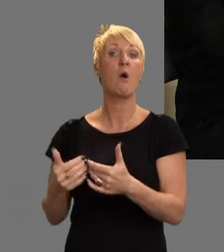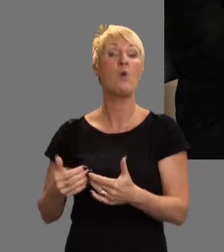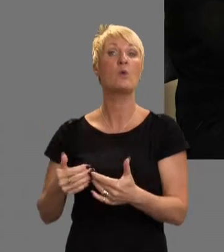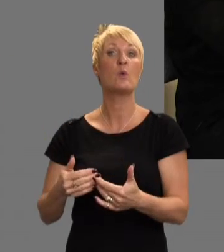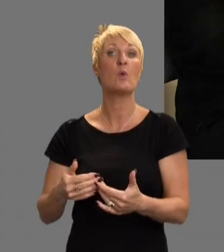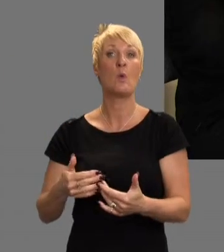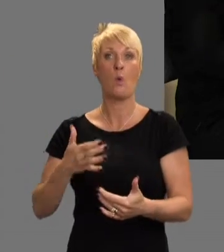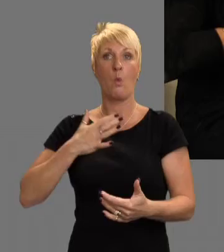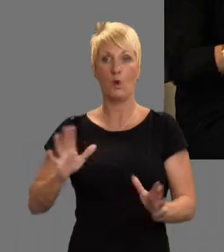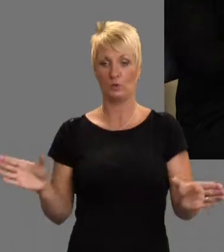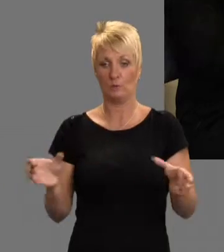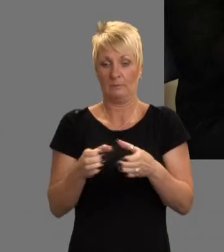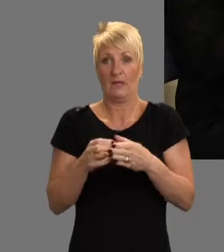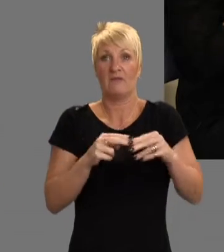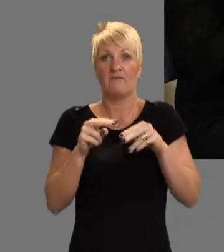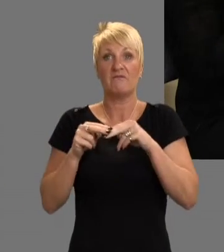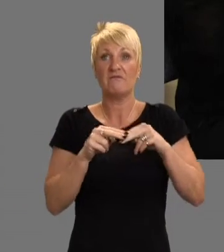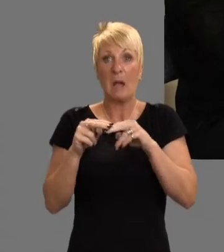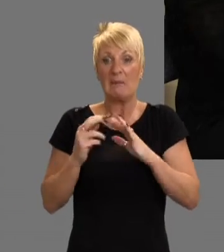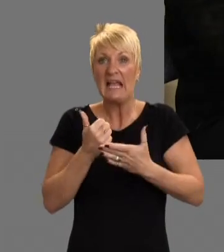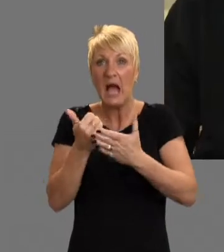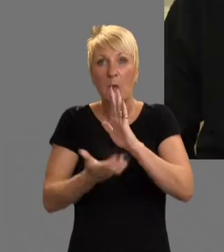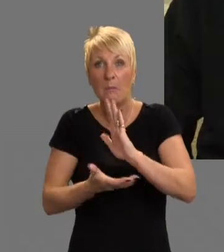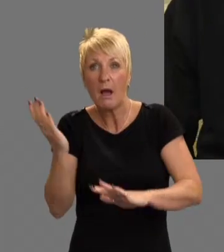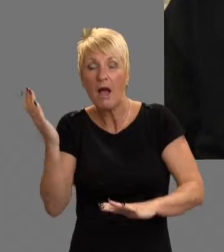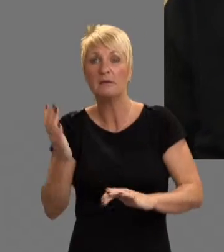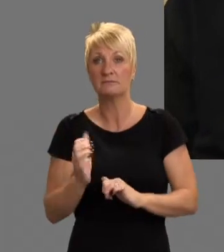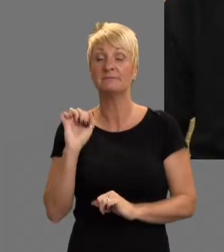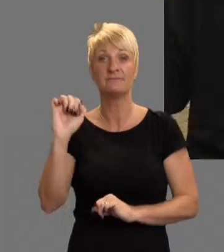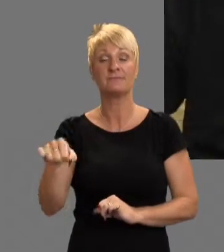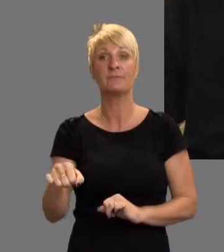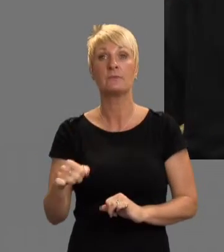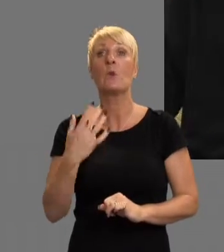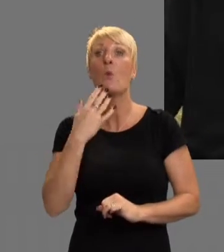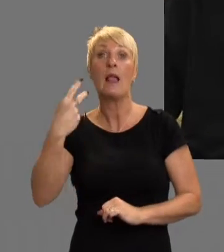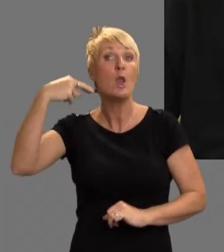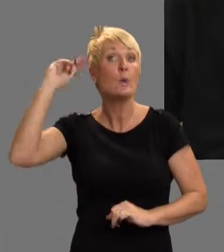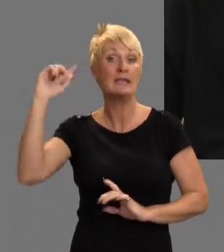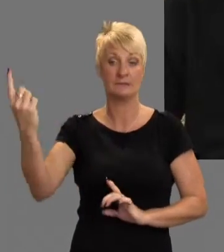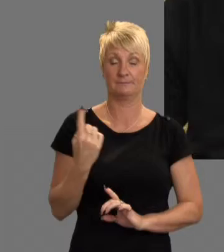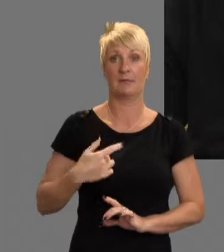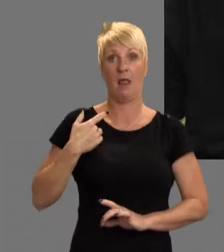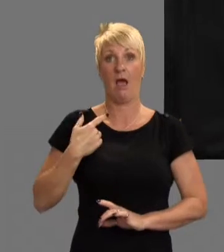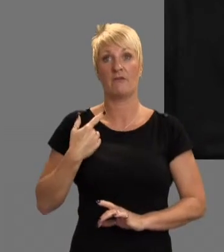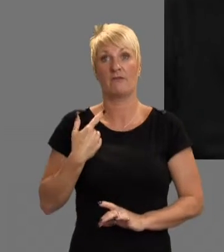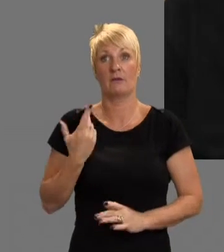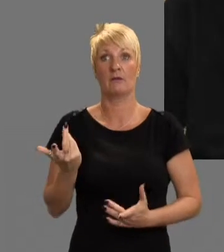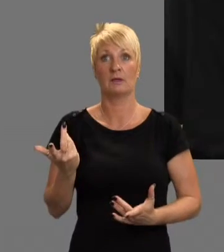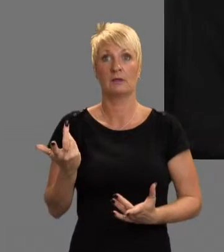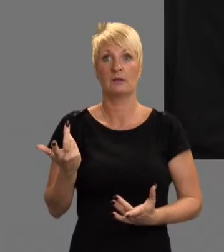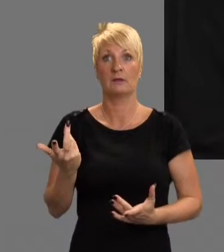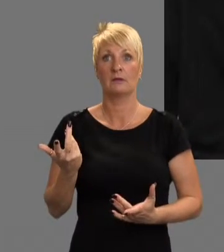wanted to stay as a close family and just help you get by. But then when Louise come into our life, that was it. just